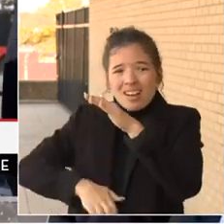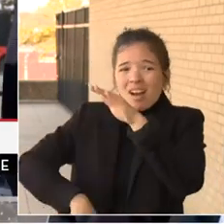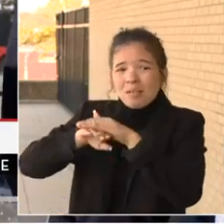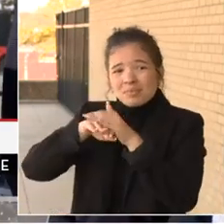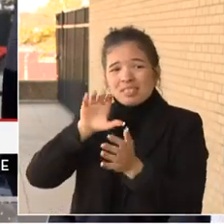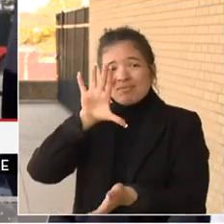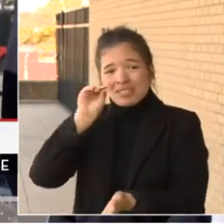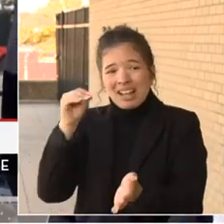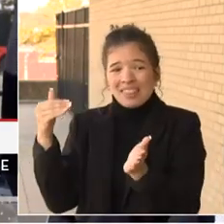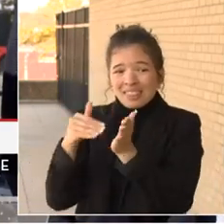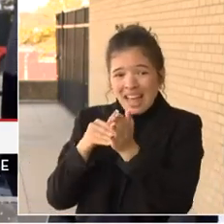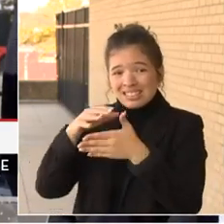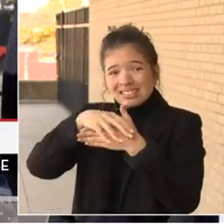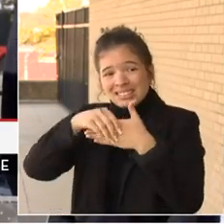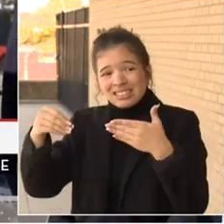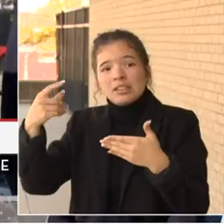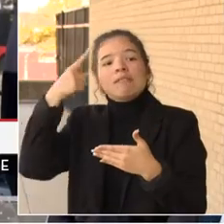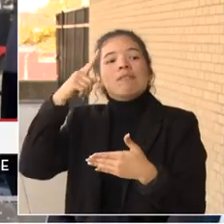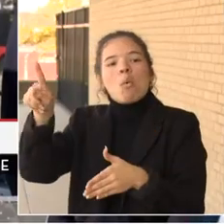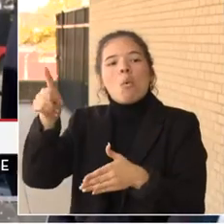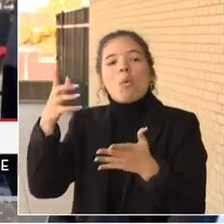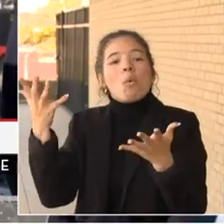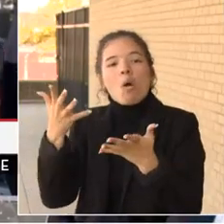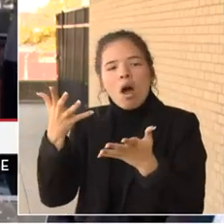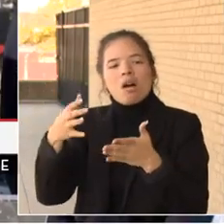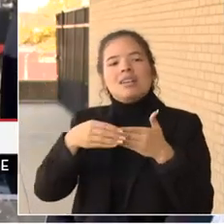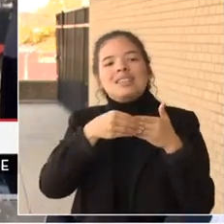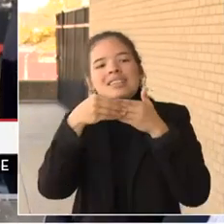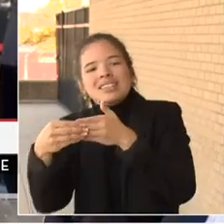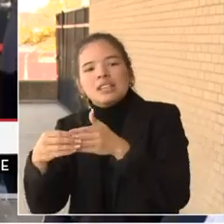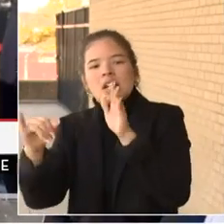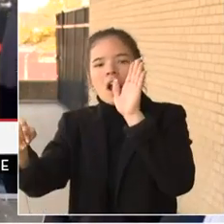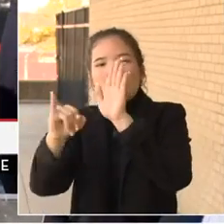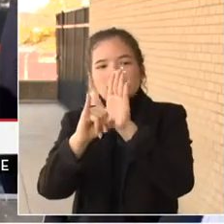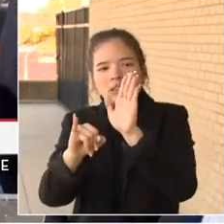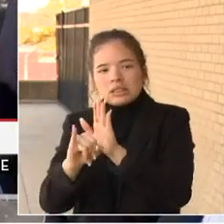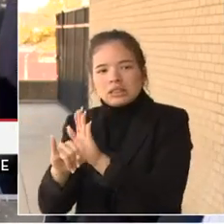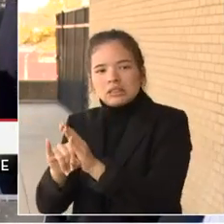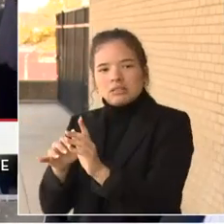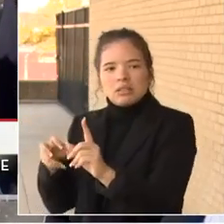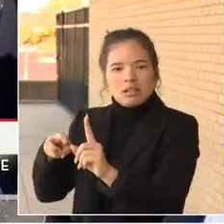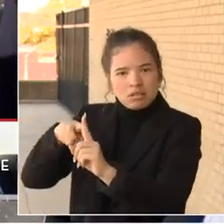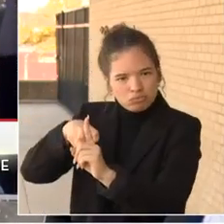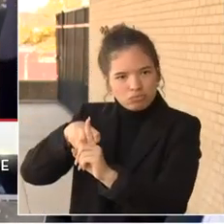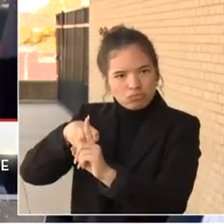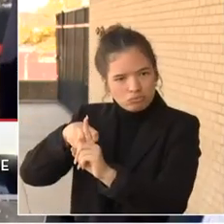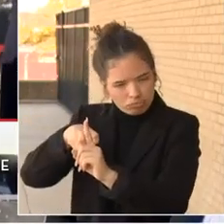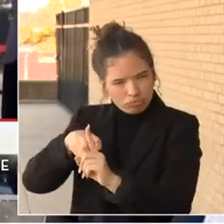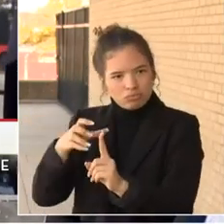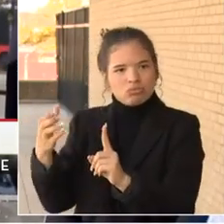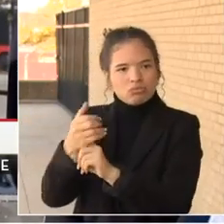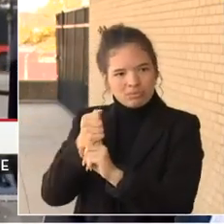information leading to the identification, arrest, and subsequent prosecution of those involved.